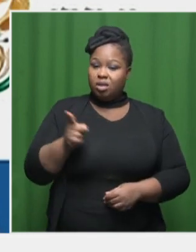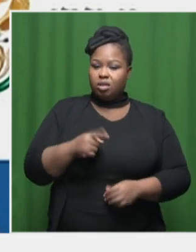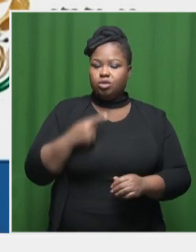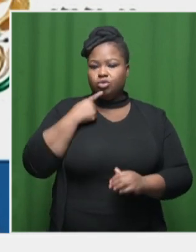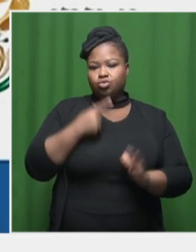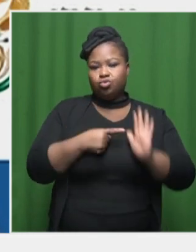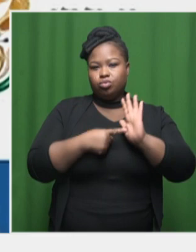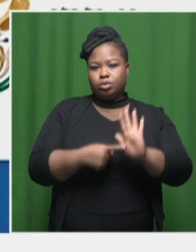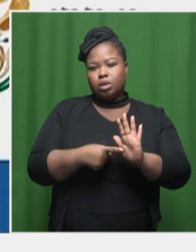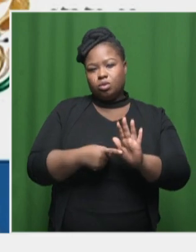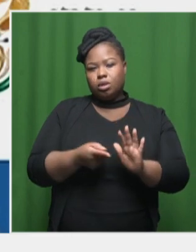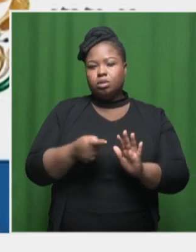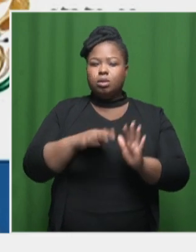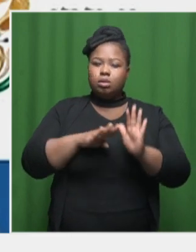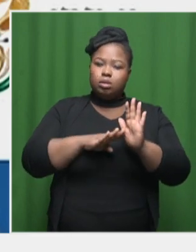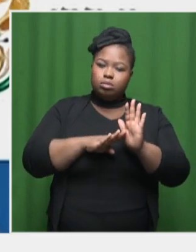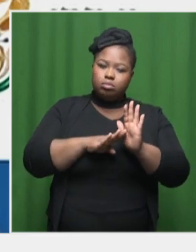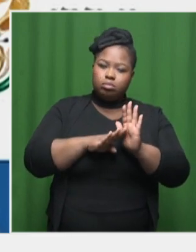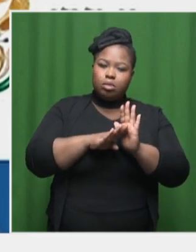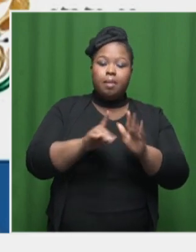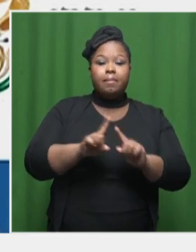much.